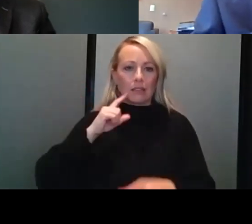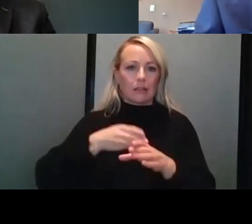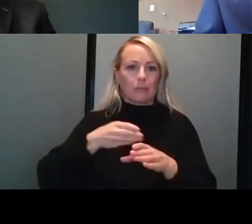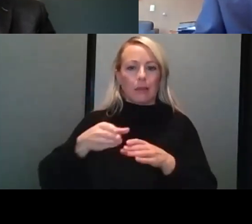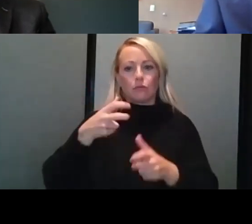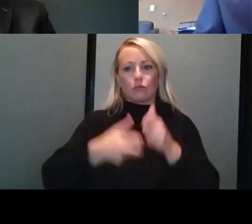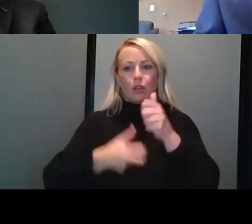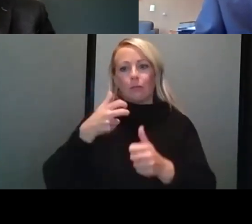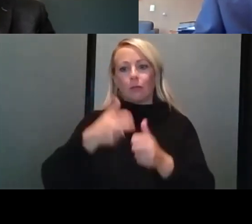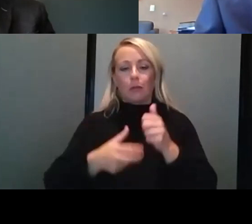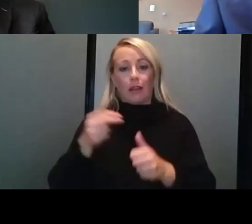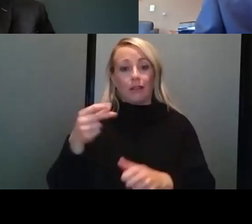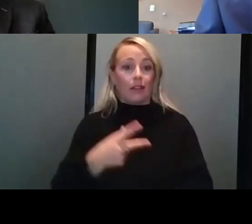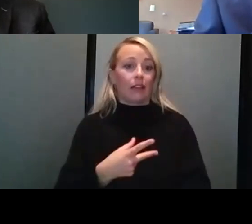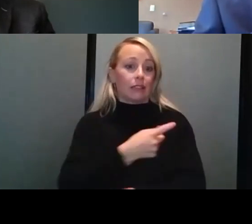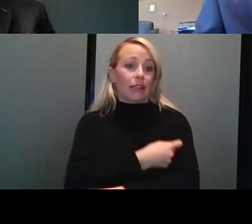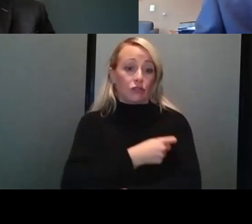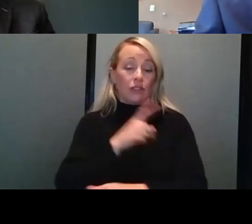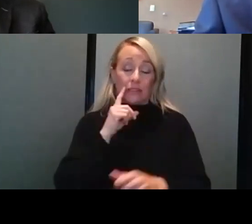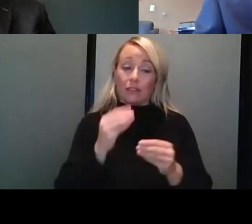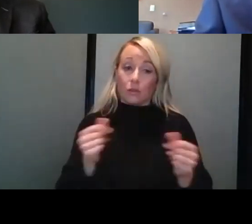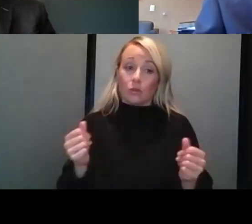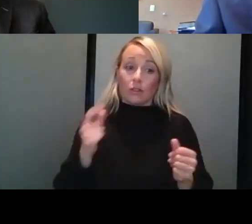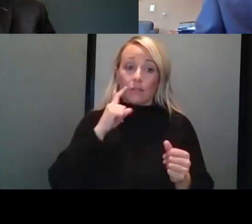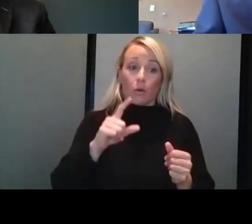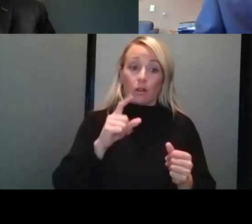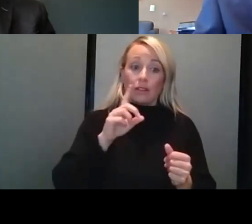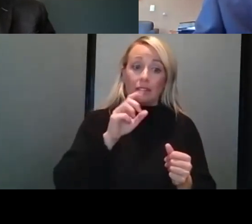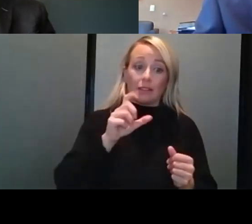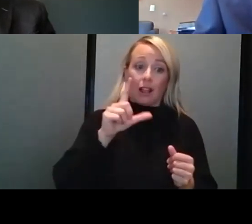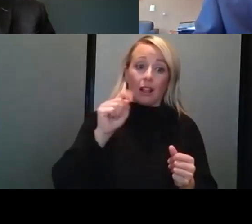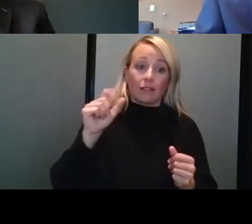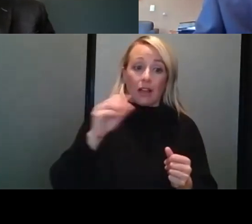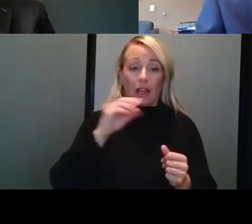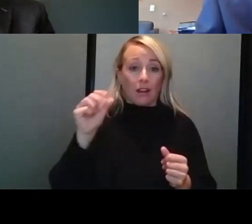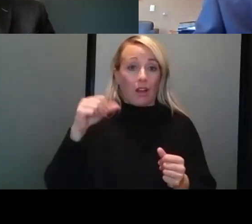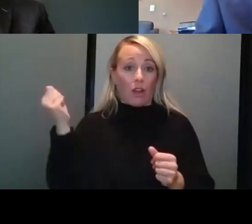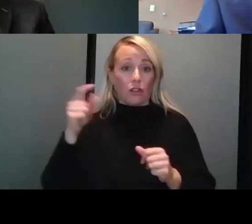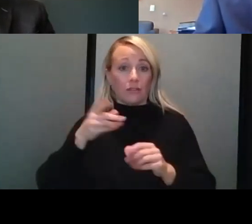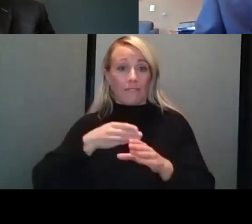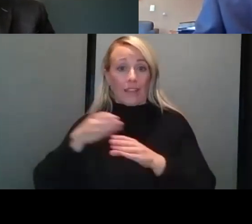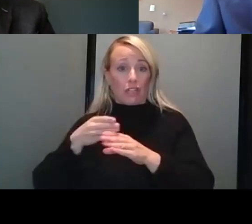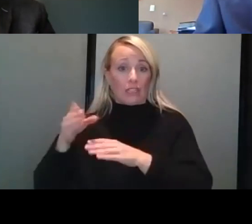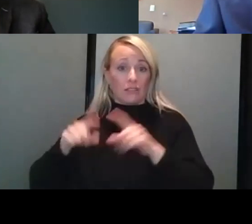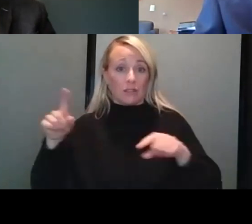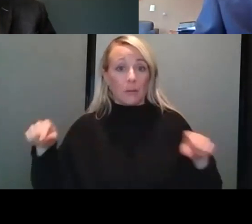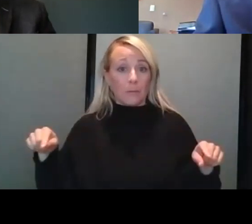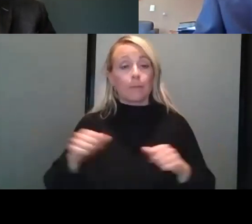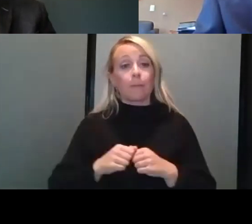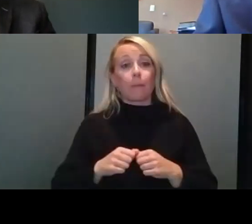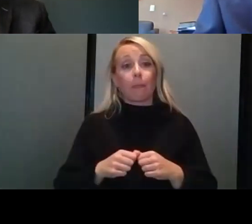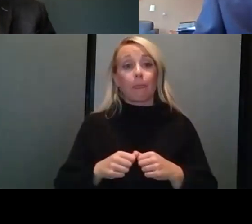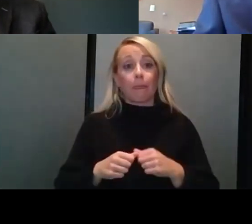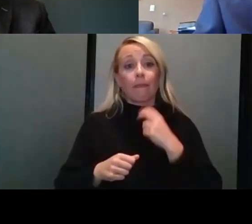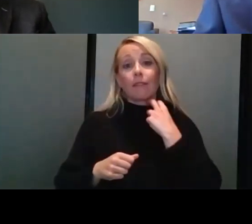And vaccination is a solution, both to Delta and to subsequent variants. The efficacy of the